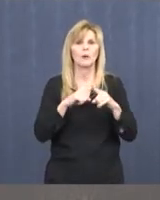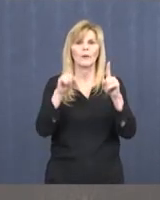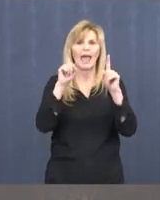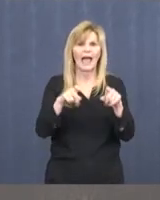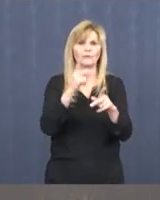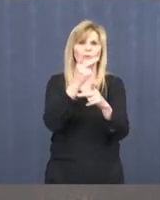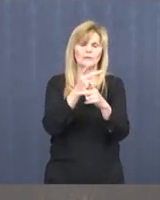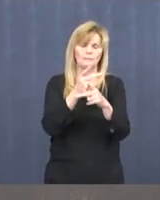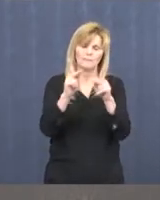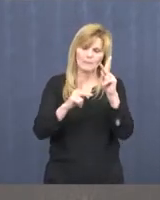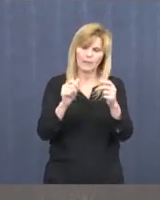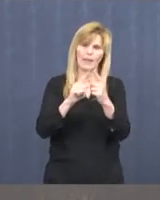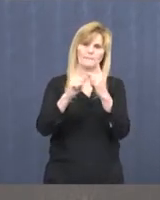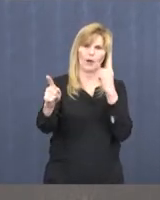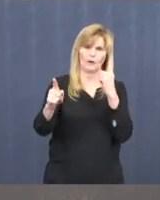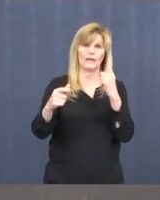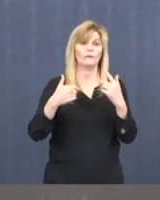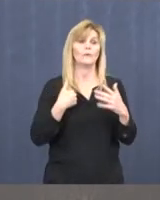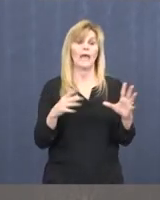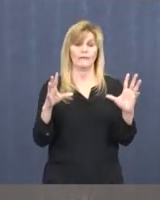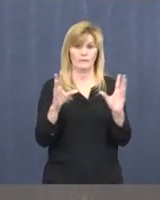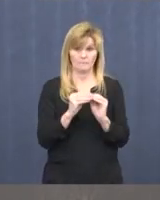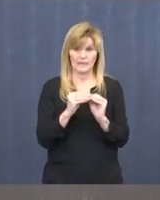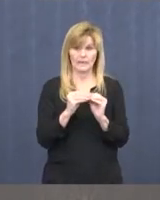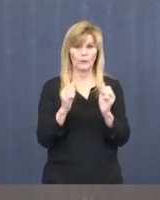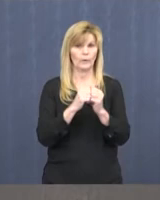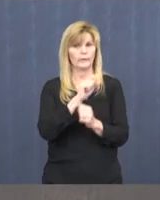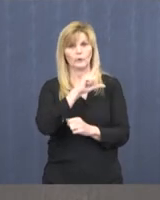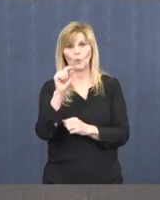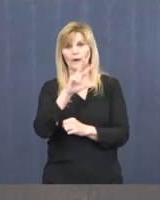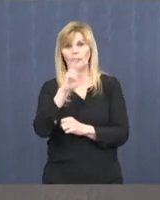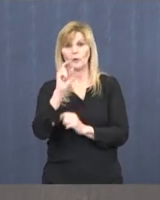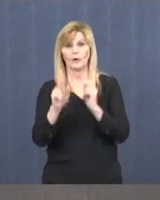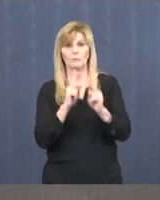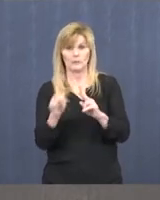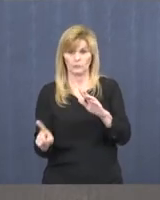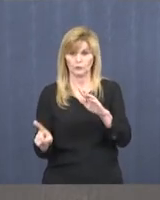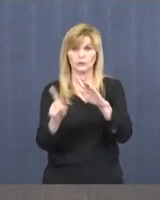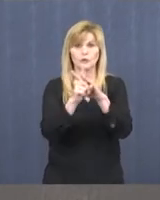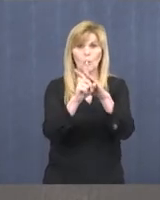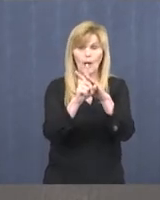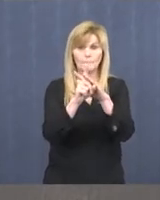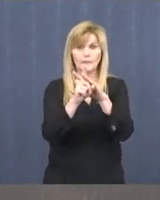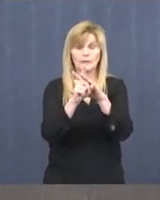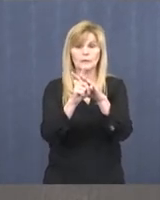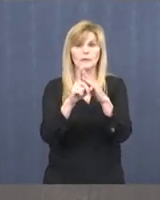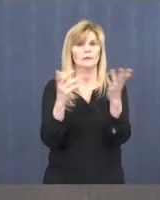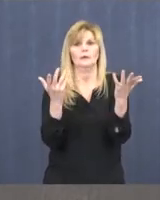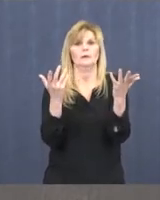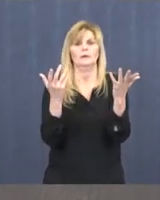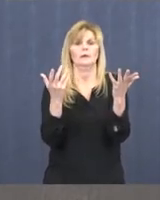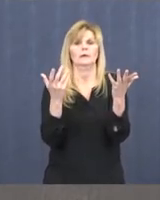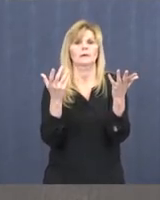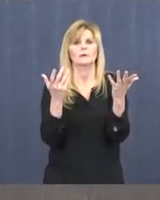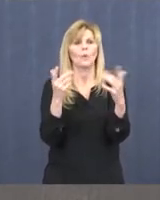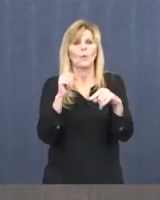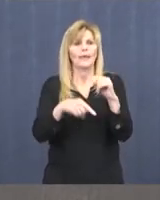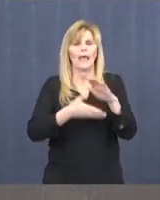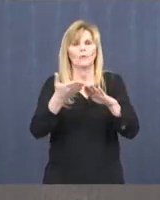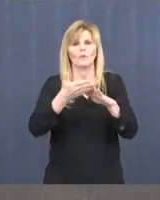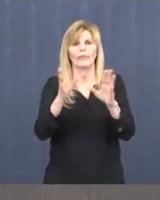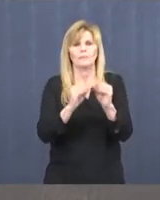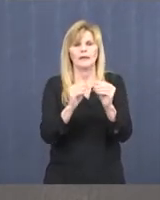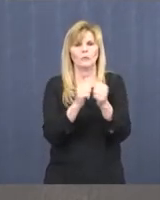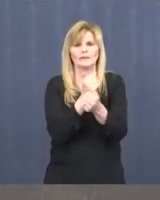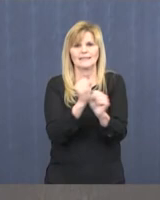apart. If we have a meeting that happens to have 20 or 30 people show up, we simply won't have the ability to conduct the meeting